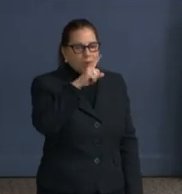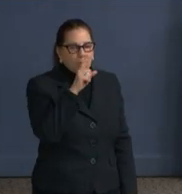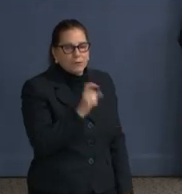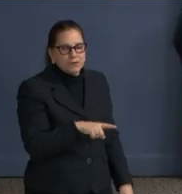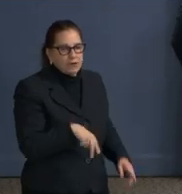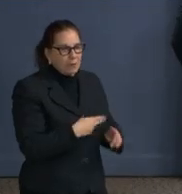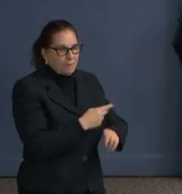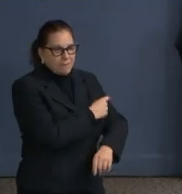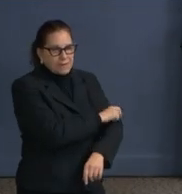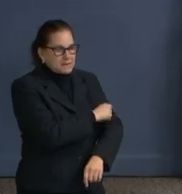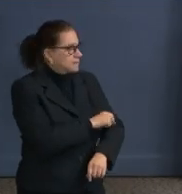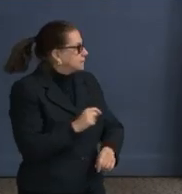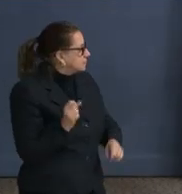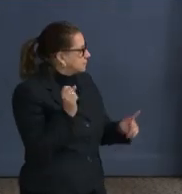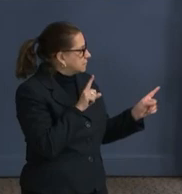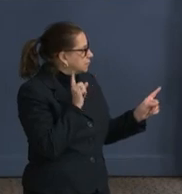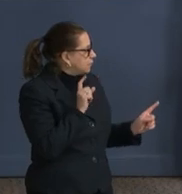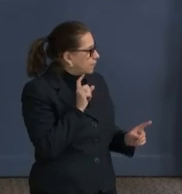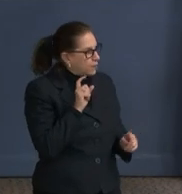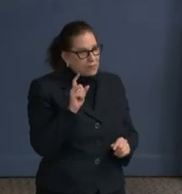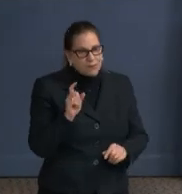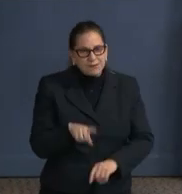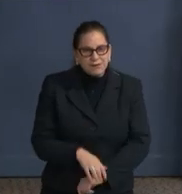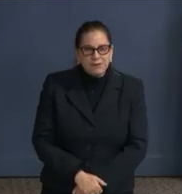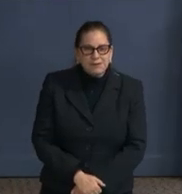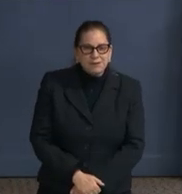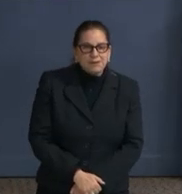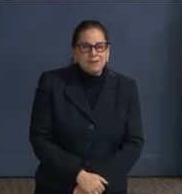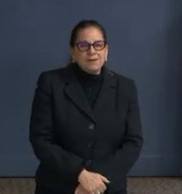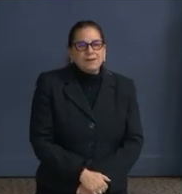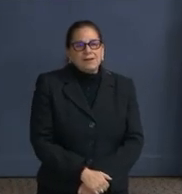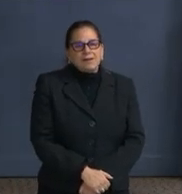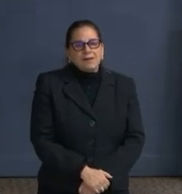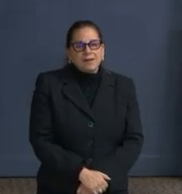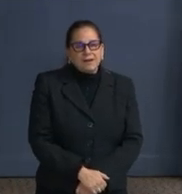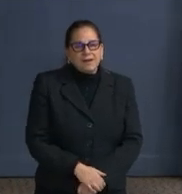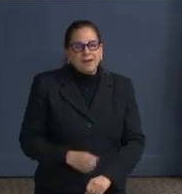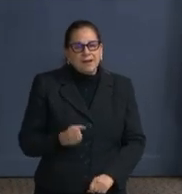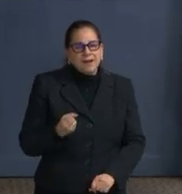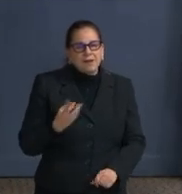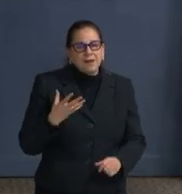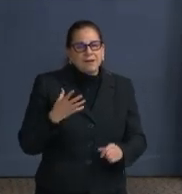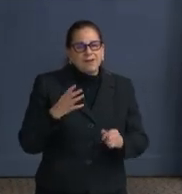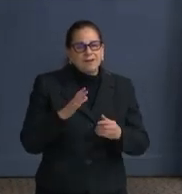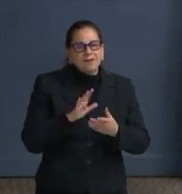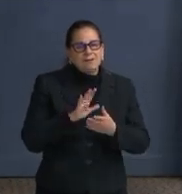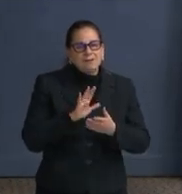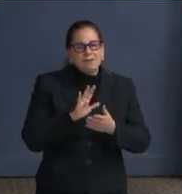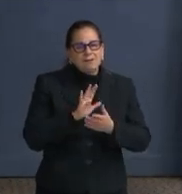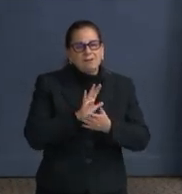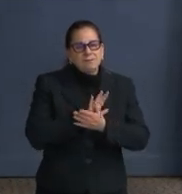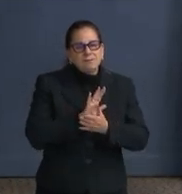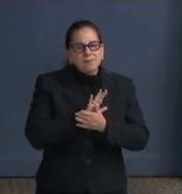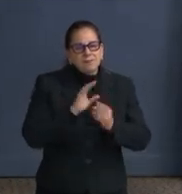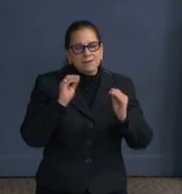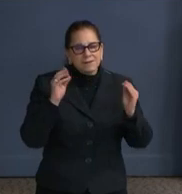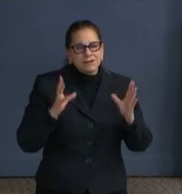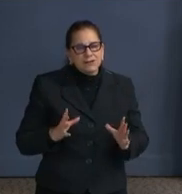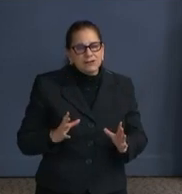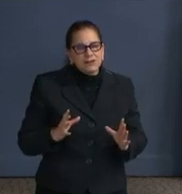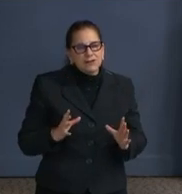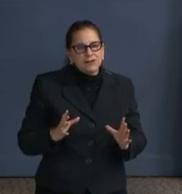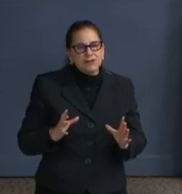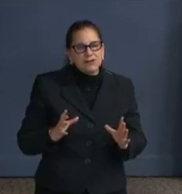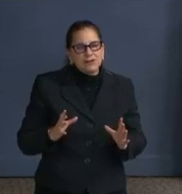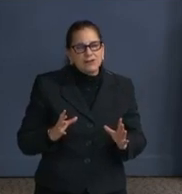What? I was surprised to see how many extra teacher vaccines there were. And I'm curious why you see so